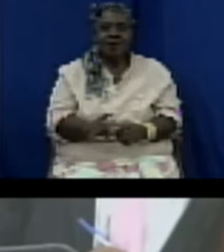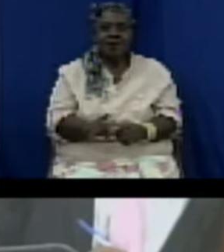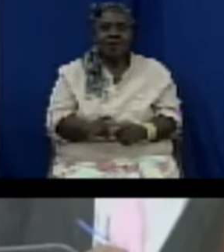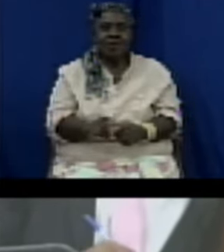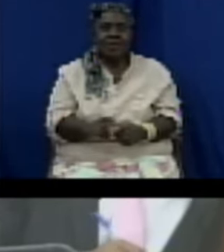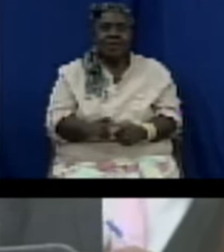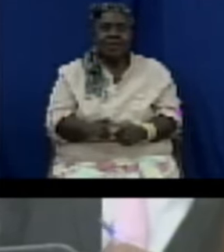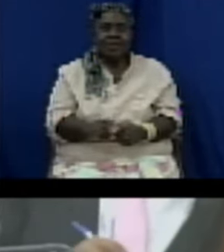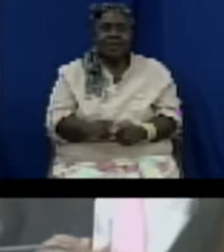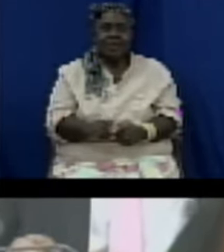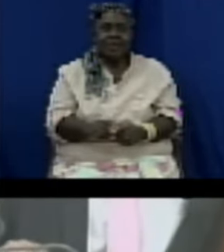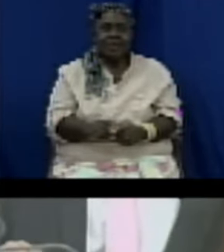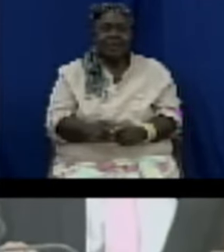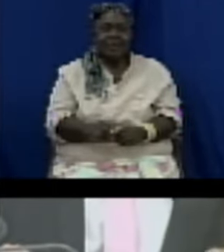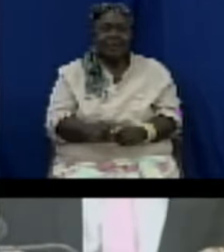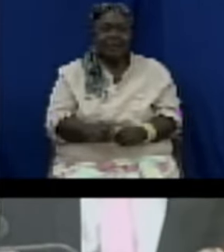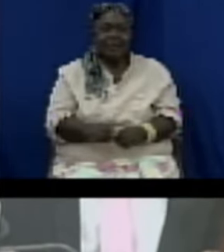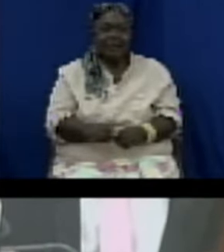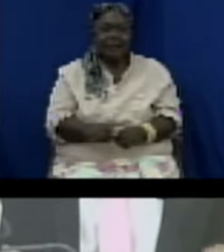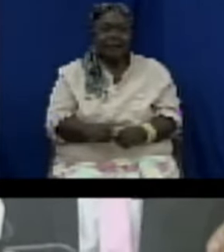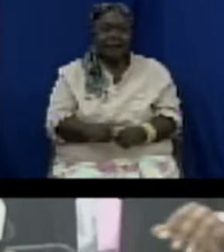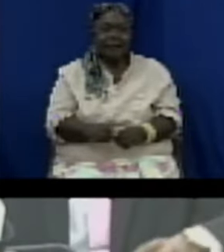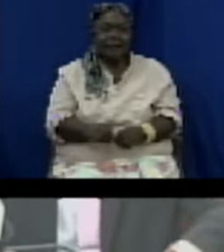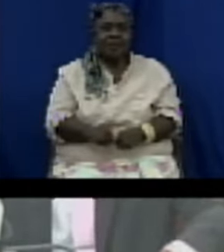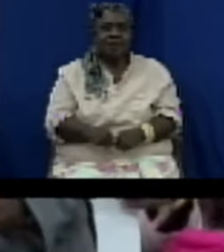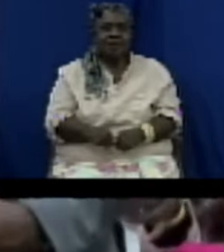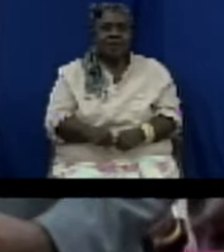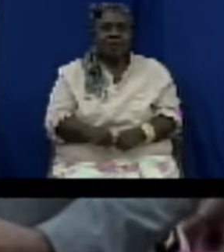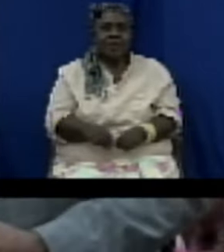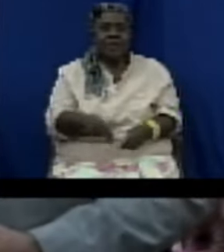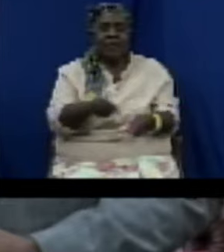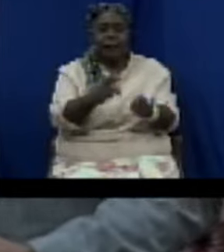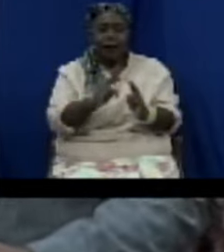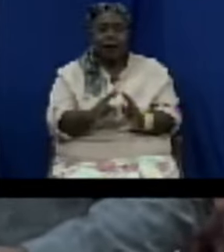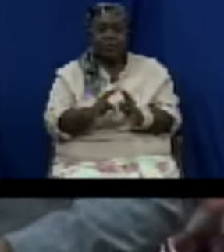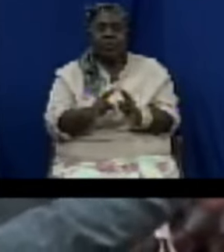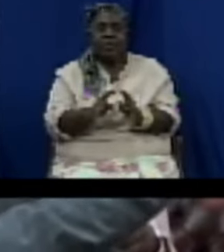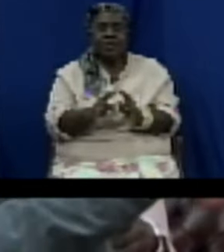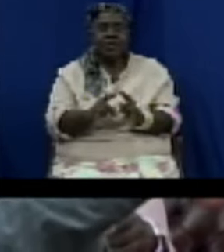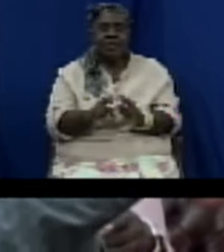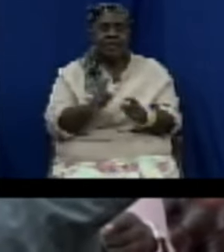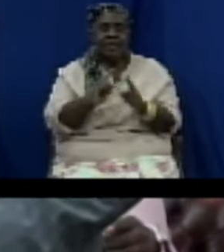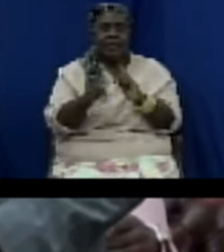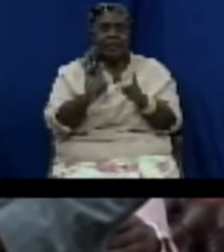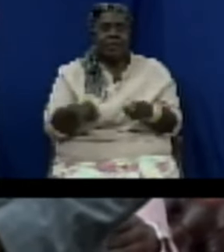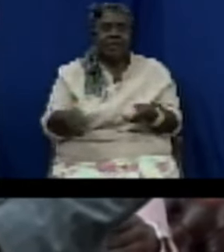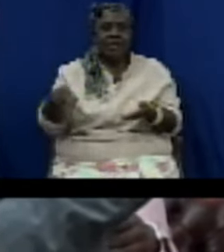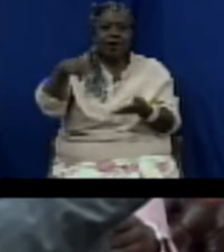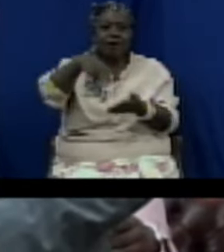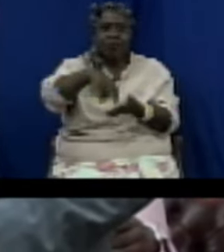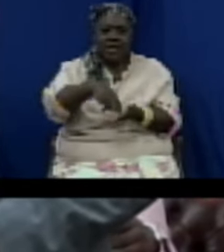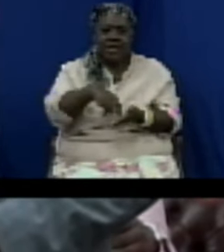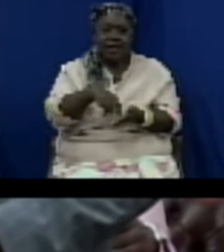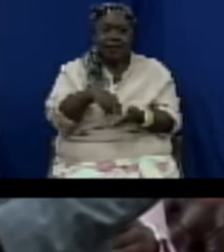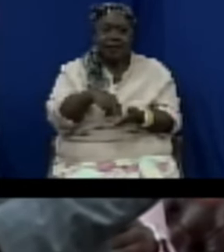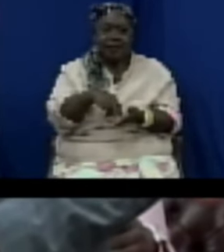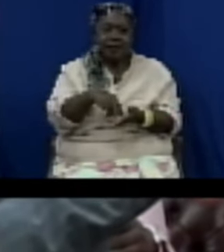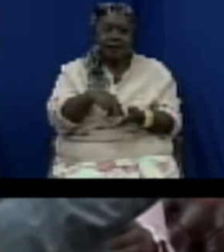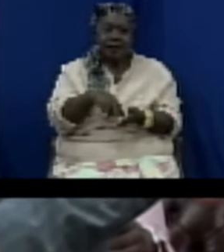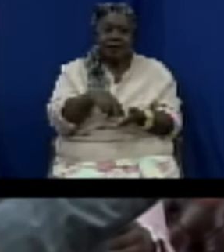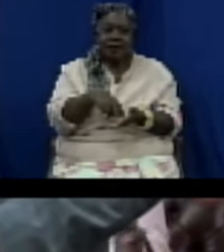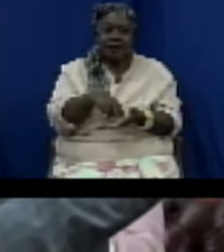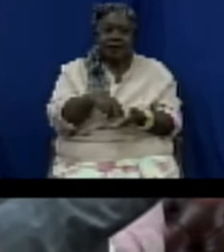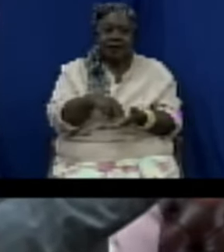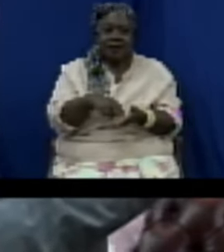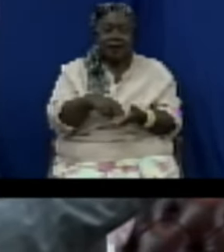I recognize the honorable member for St. Christopher 8. Thank you. We will be on rise to the table before, placed before this